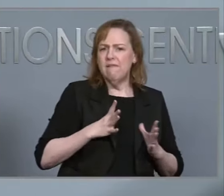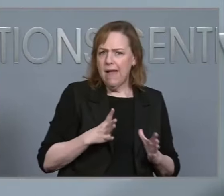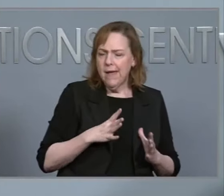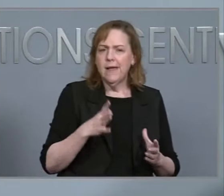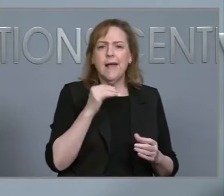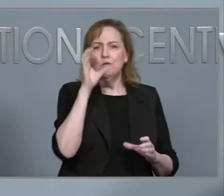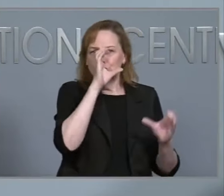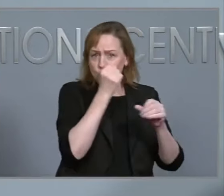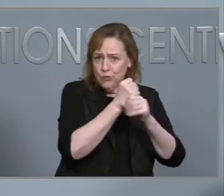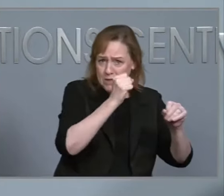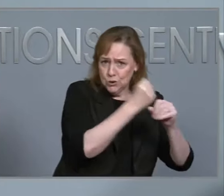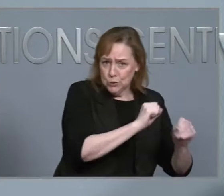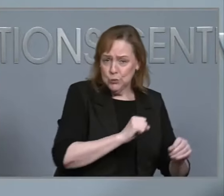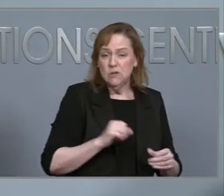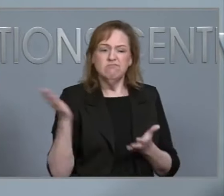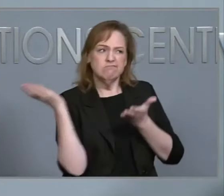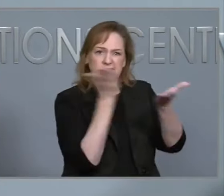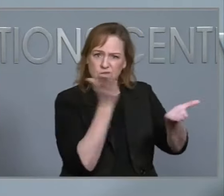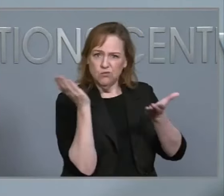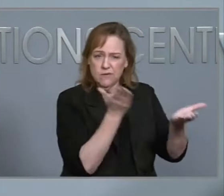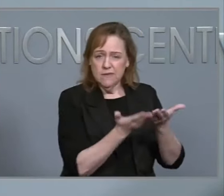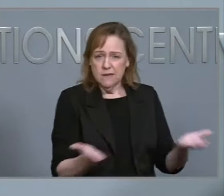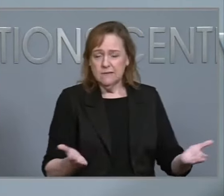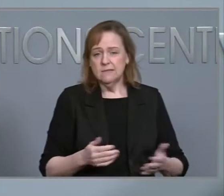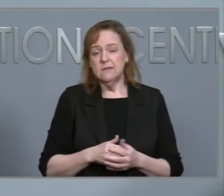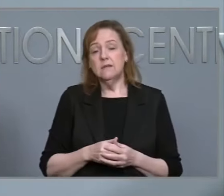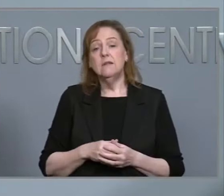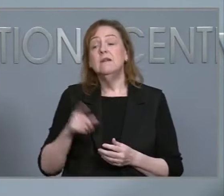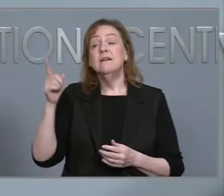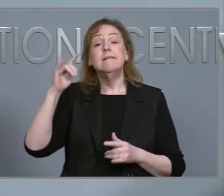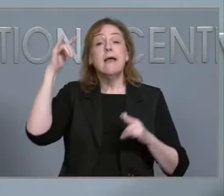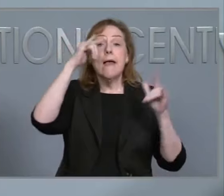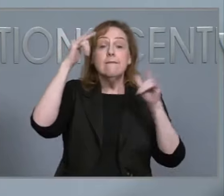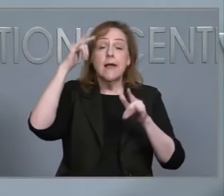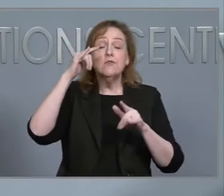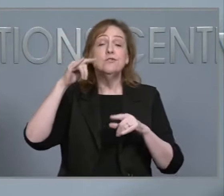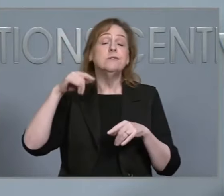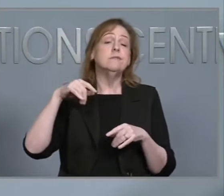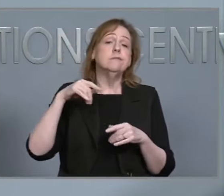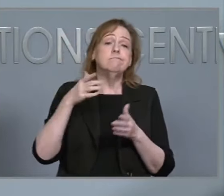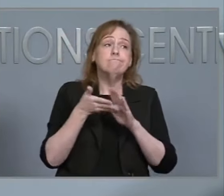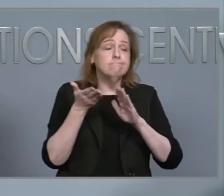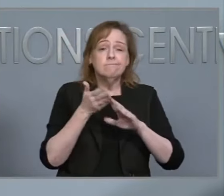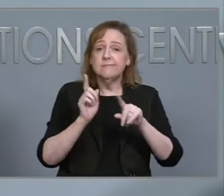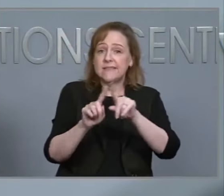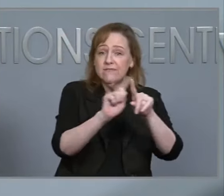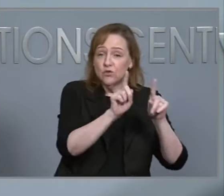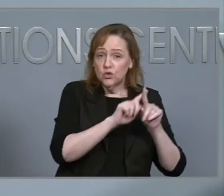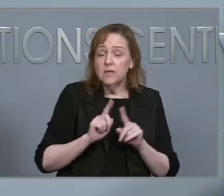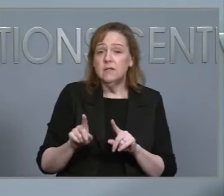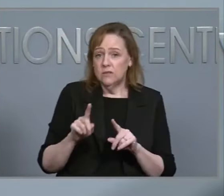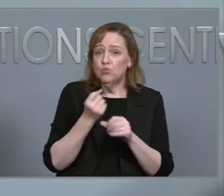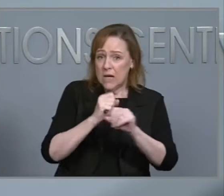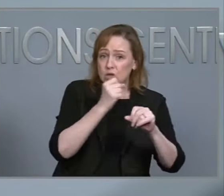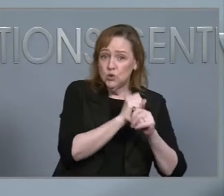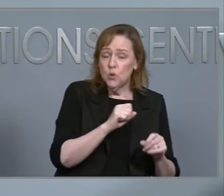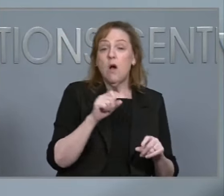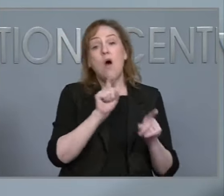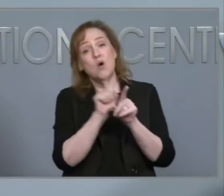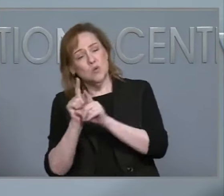Our aviation assets are conducting search and rescue missions and facilitating the movement of commodities into the impacted communities.